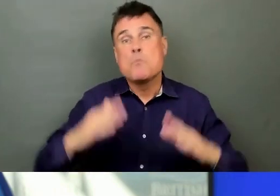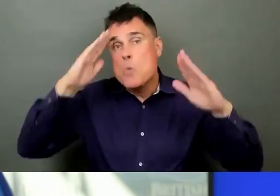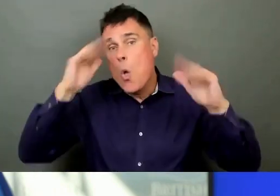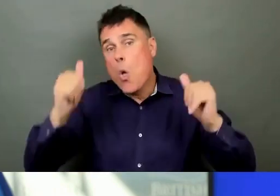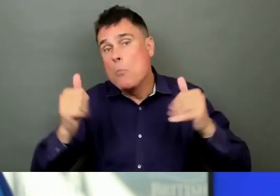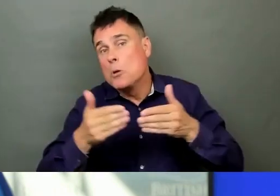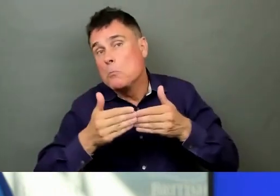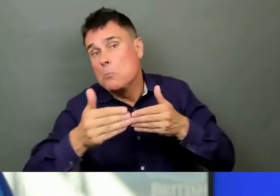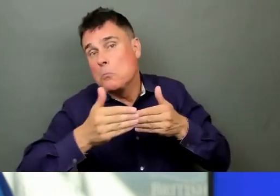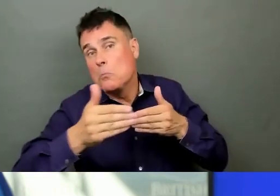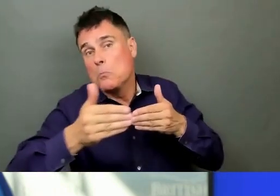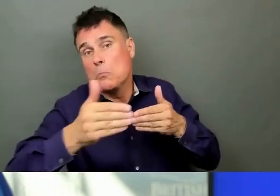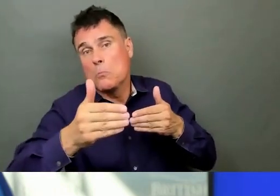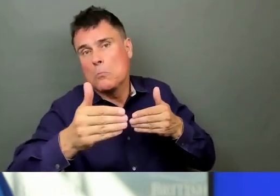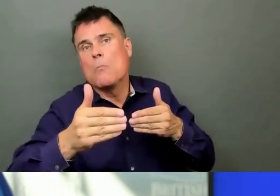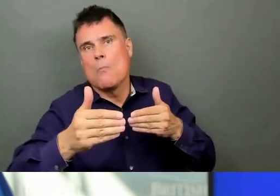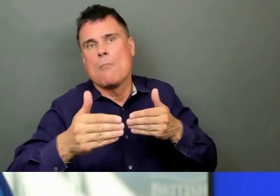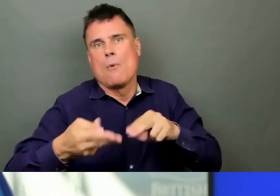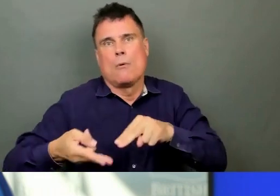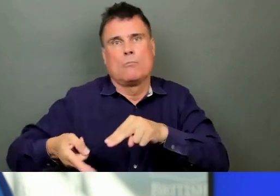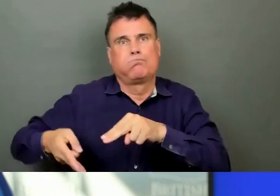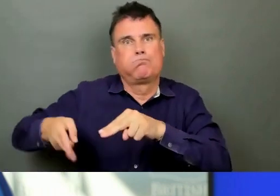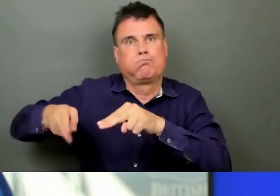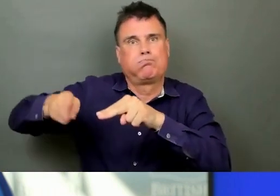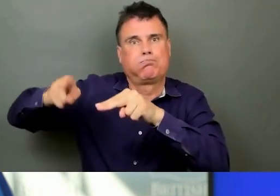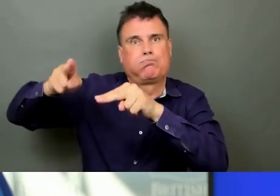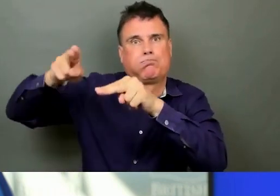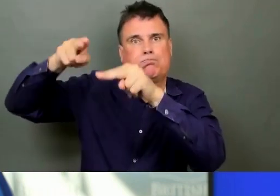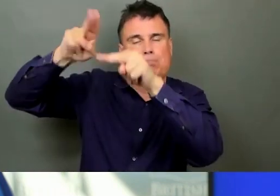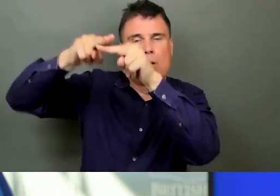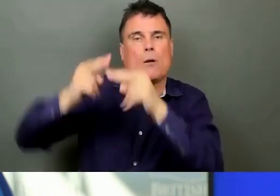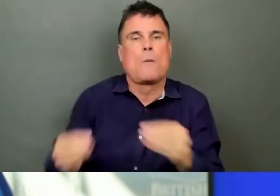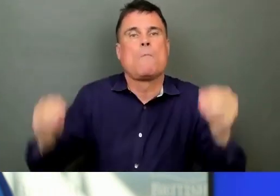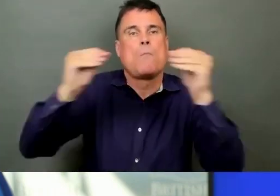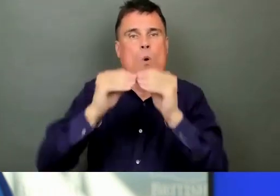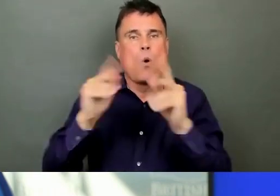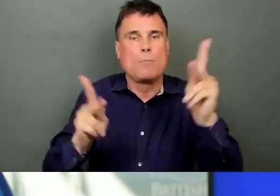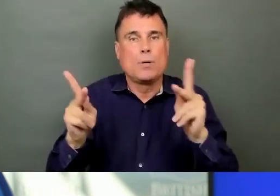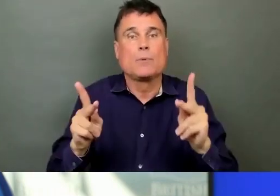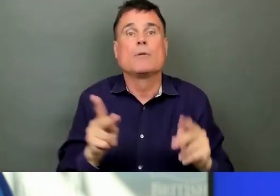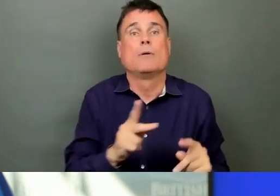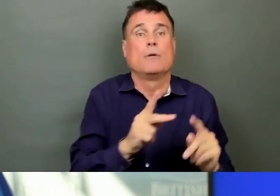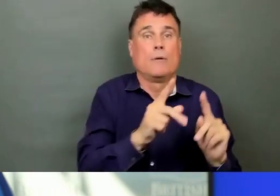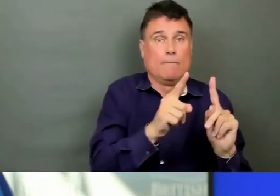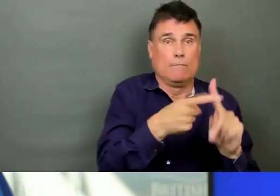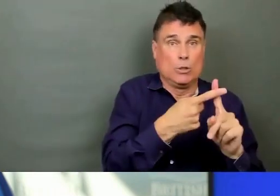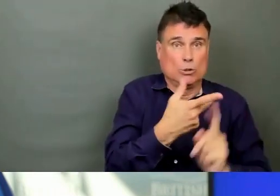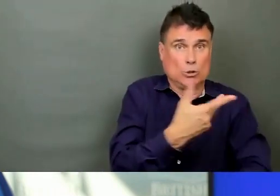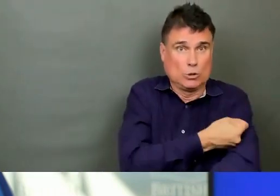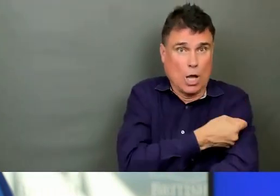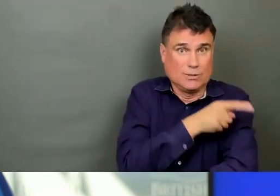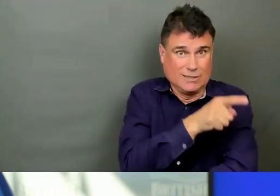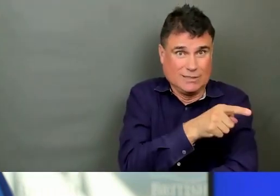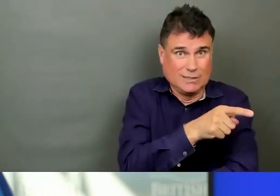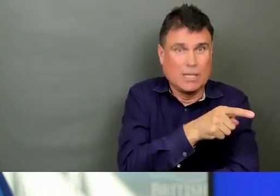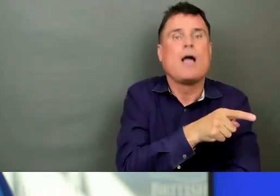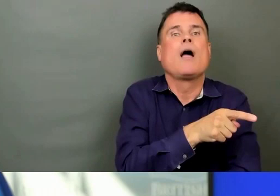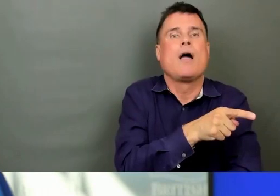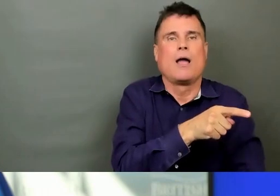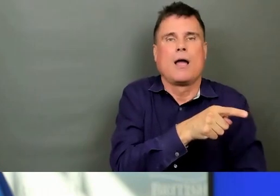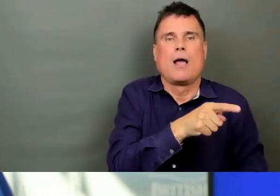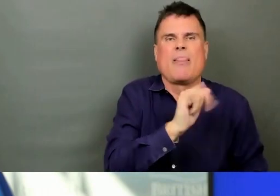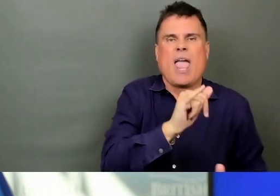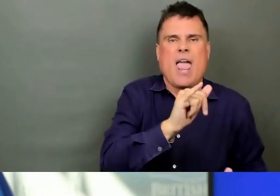key, and I say this, is that immunization is our critical response. There are opportunities